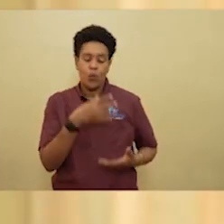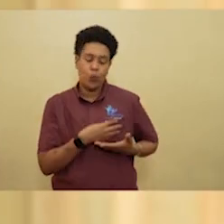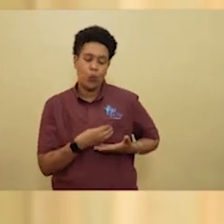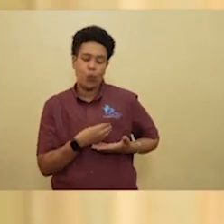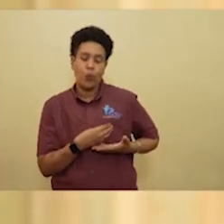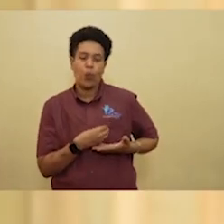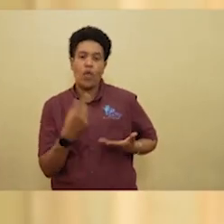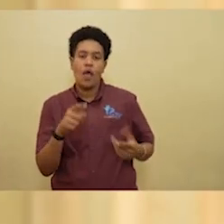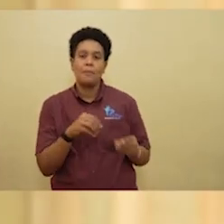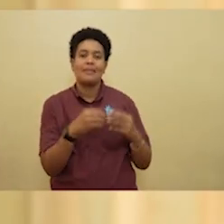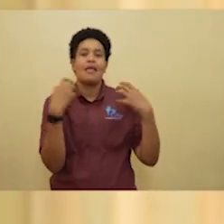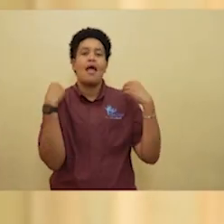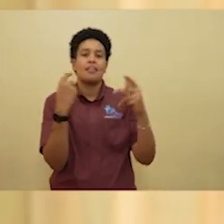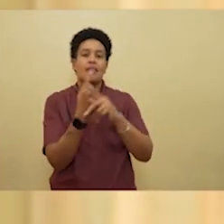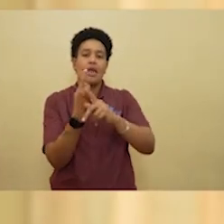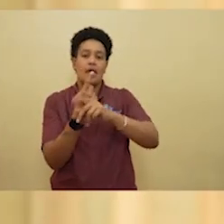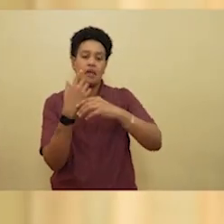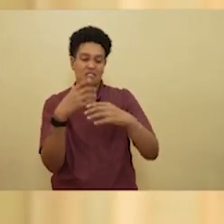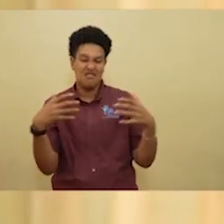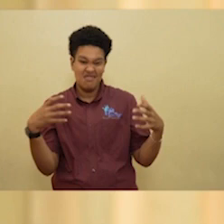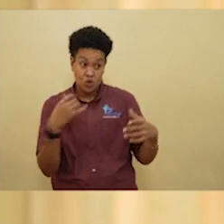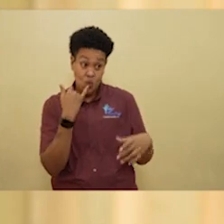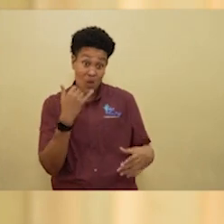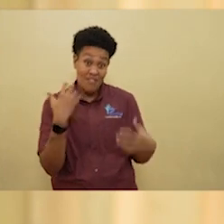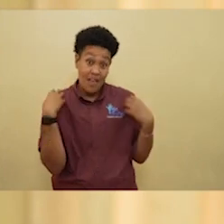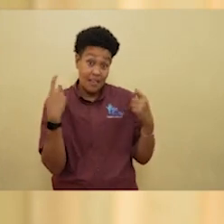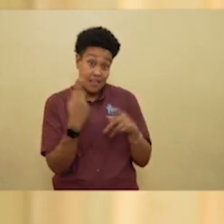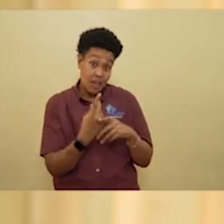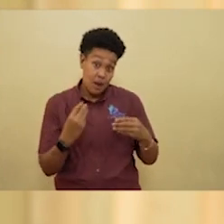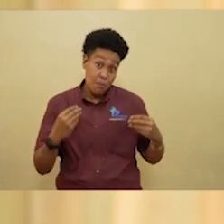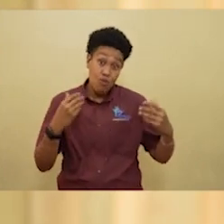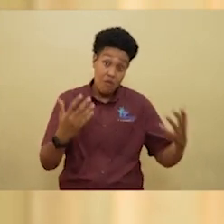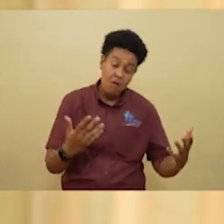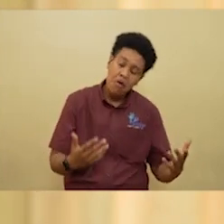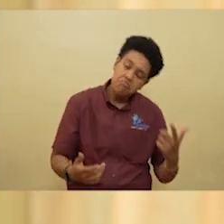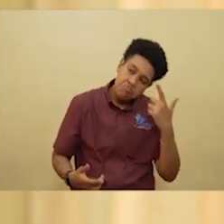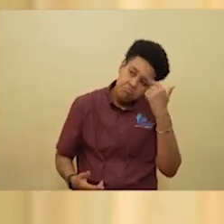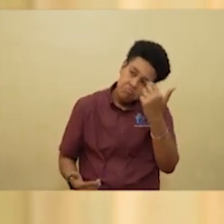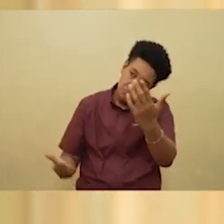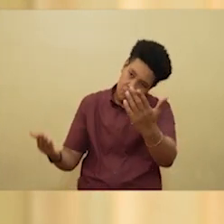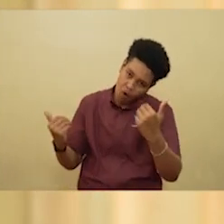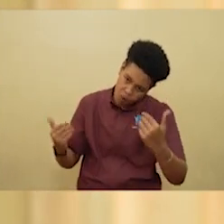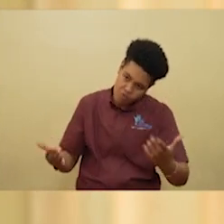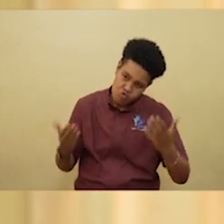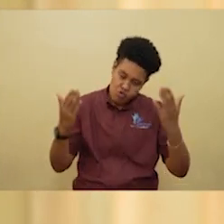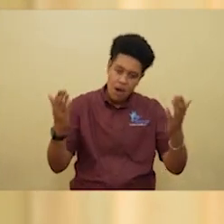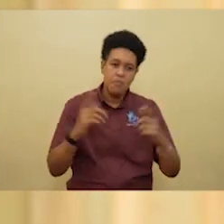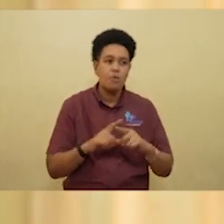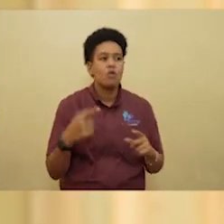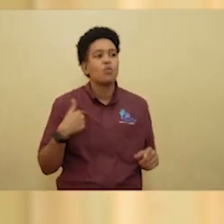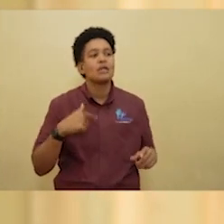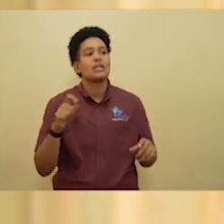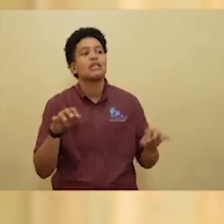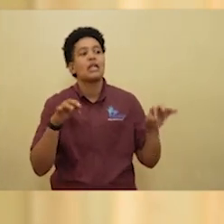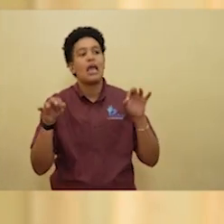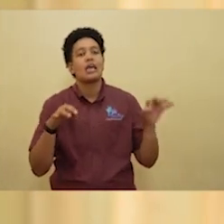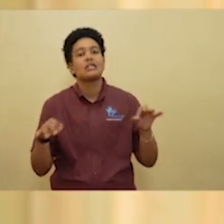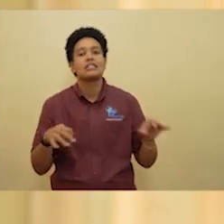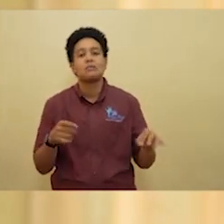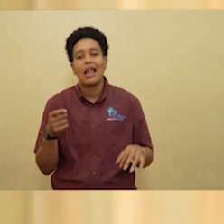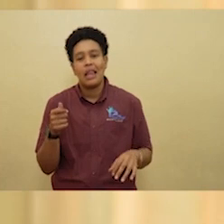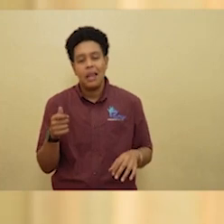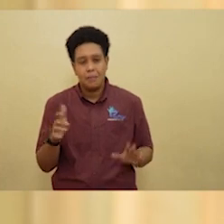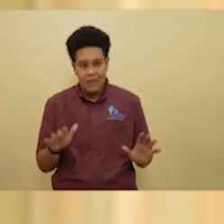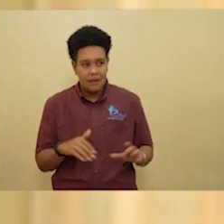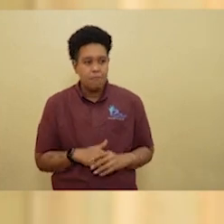in the health care sector. So if you are a health care provider, then that's the recommendation. But we need to explain that just a